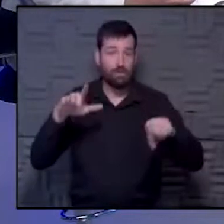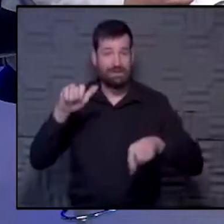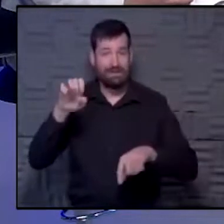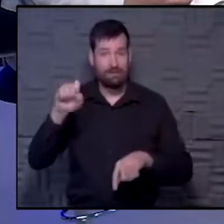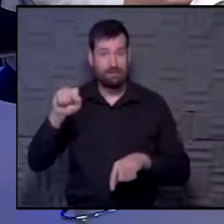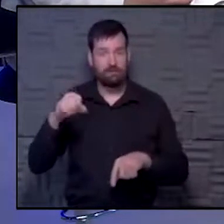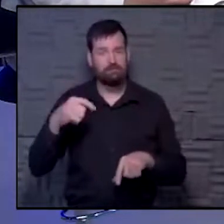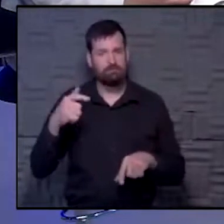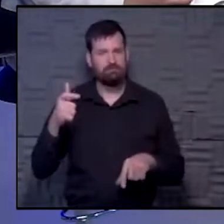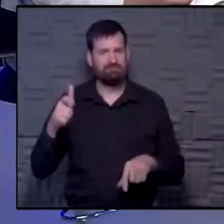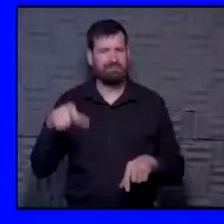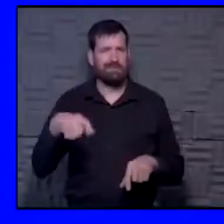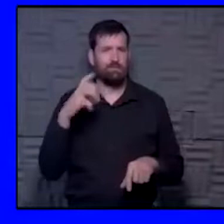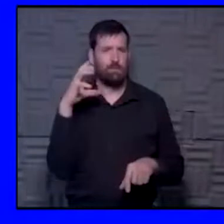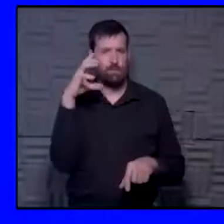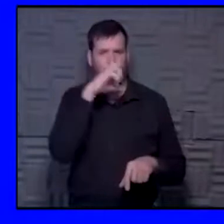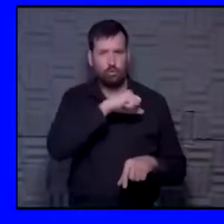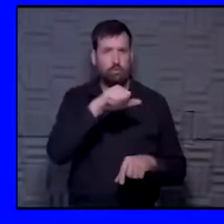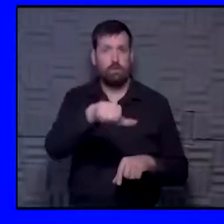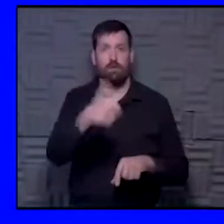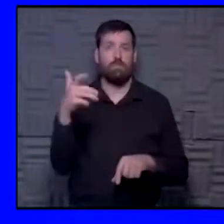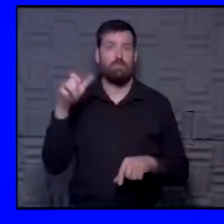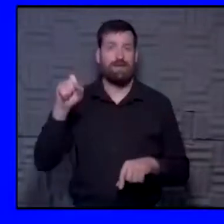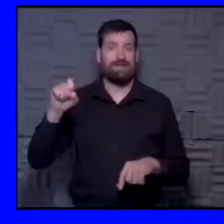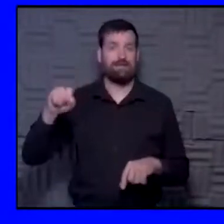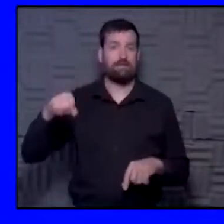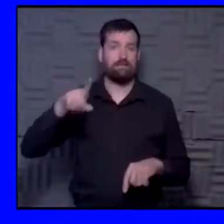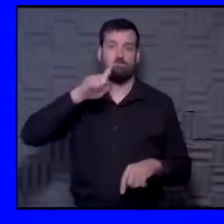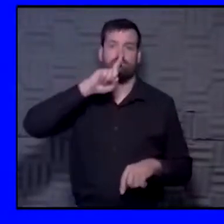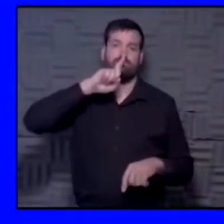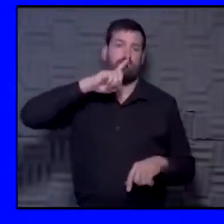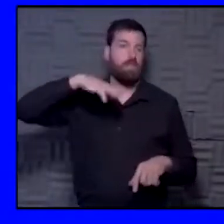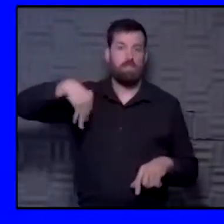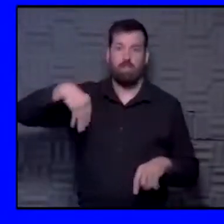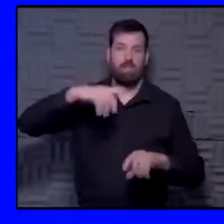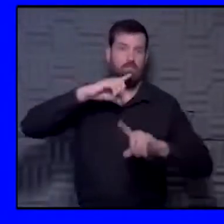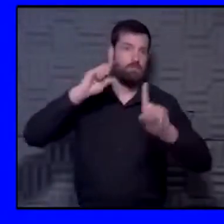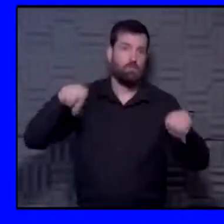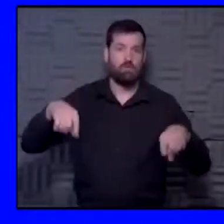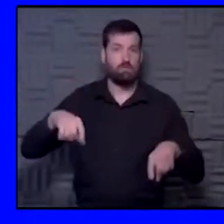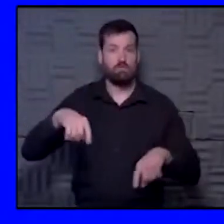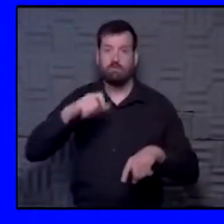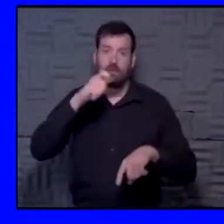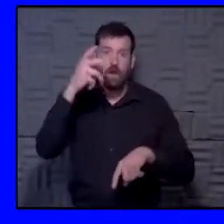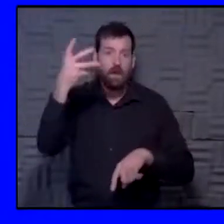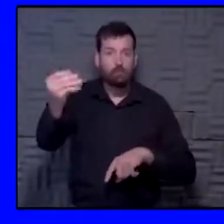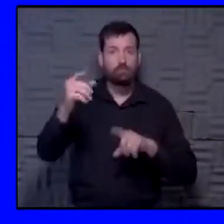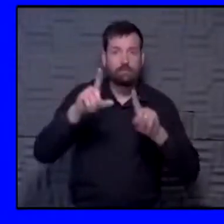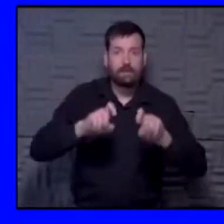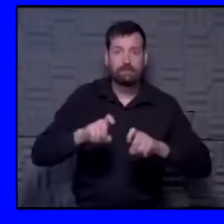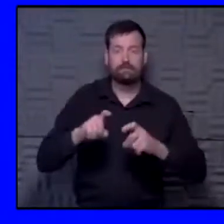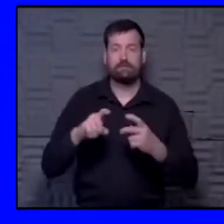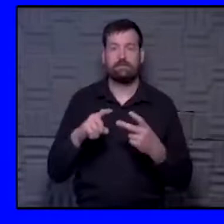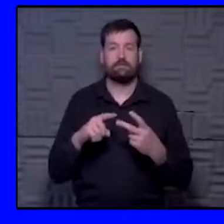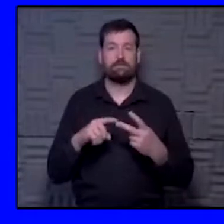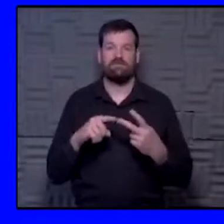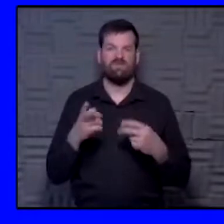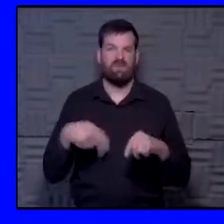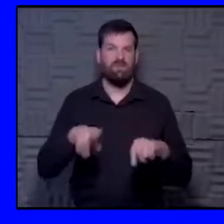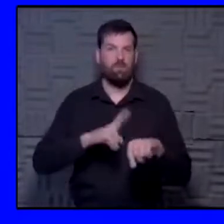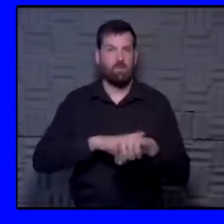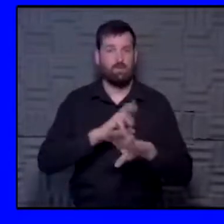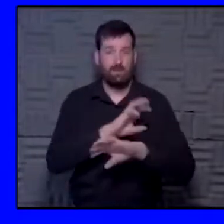we have to assume there are other cases out there that are not, you know, people aren't going to get tested. Of course,